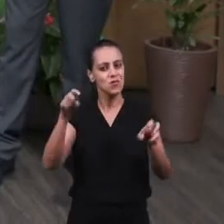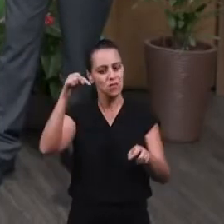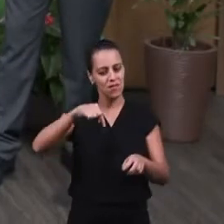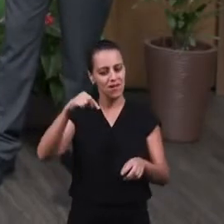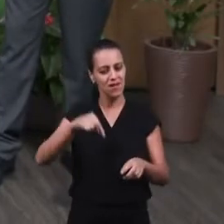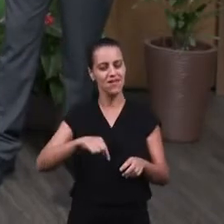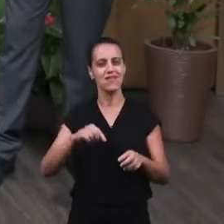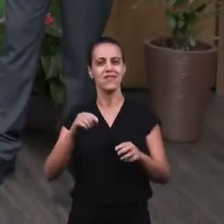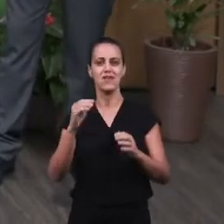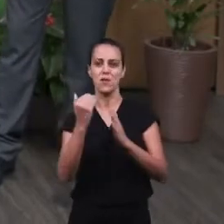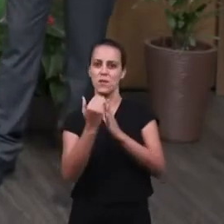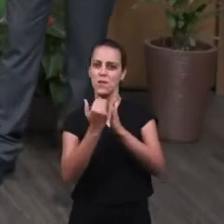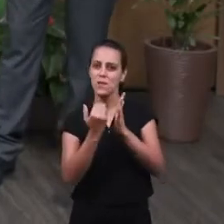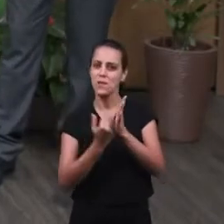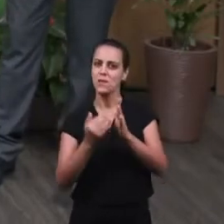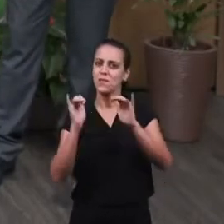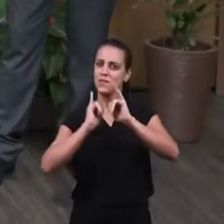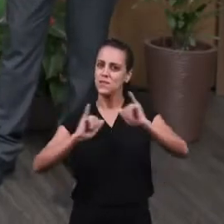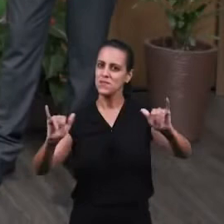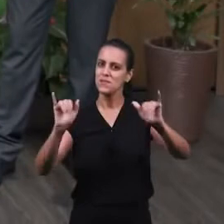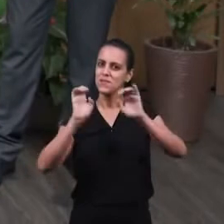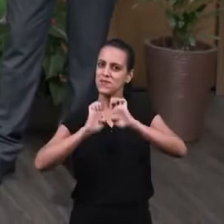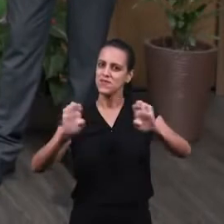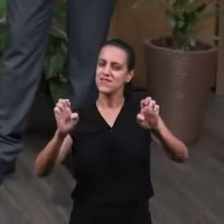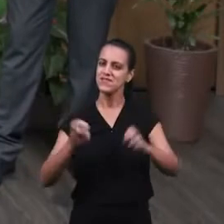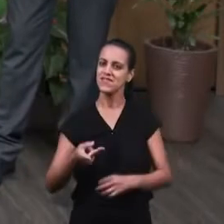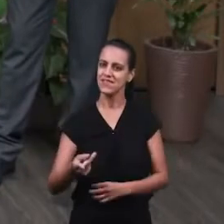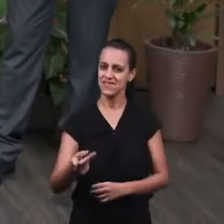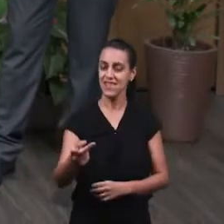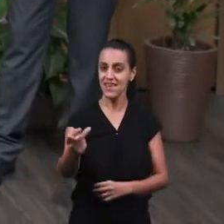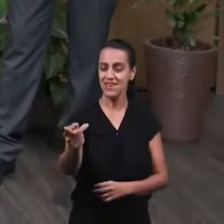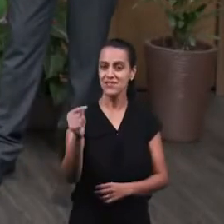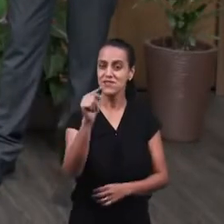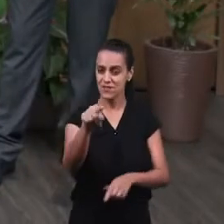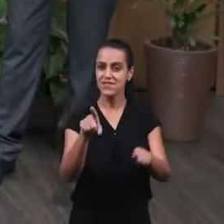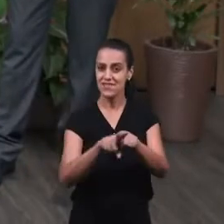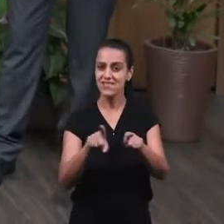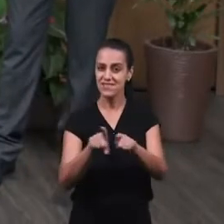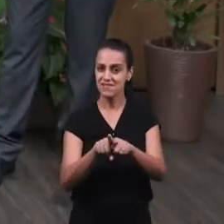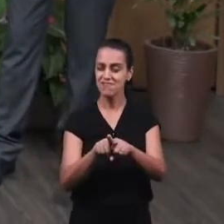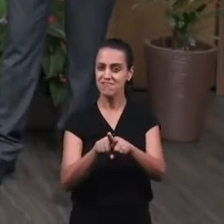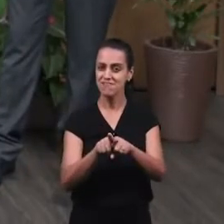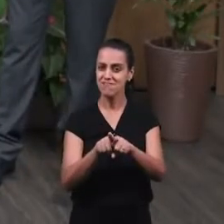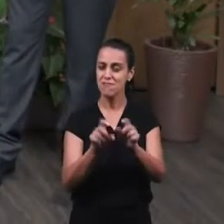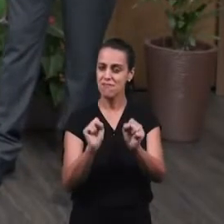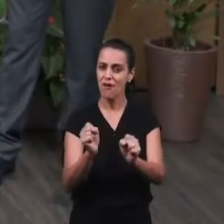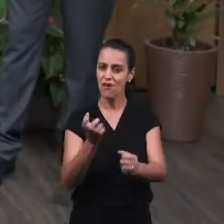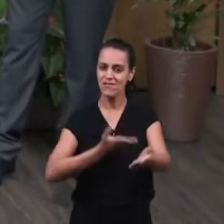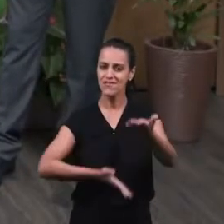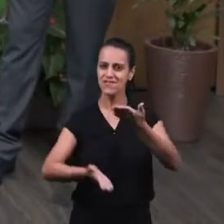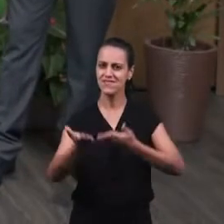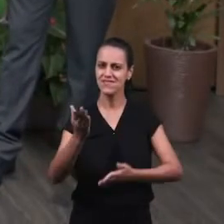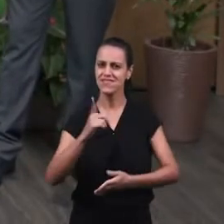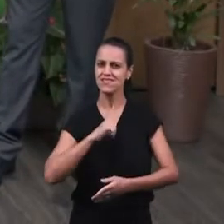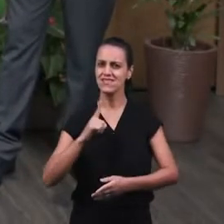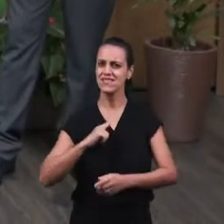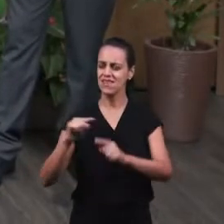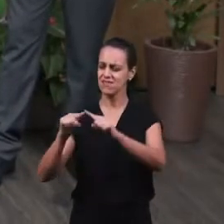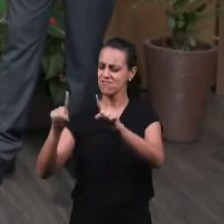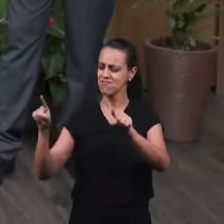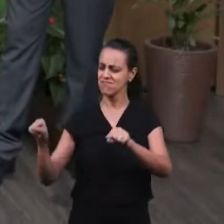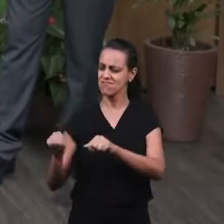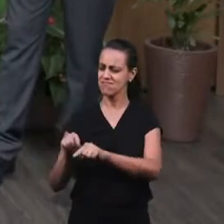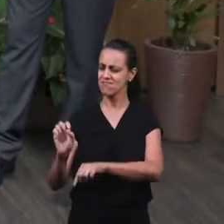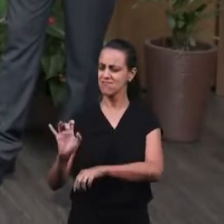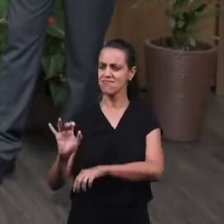program announcing the everlasting gospel. You can also participate. On your screen right now, at the